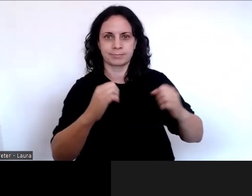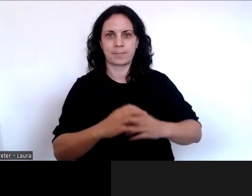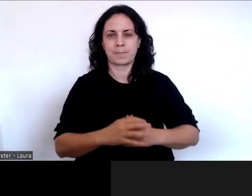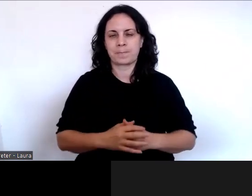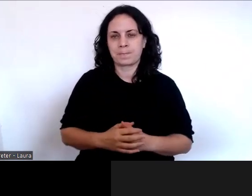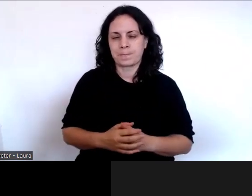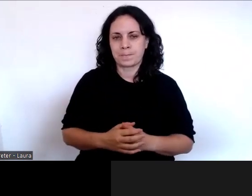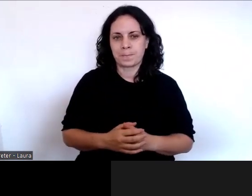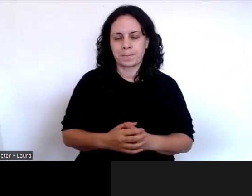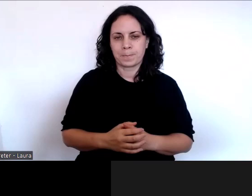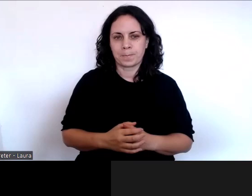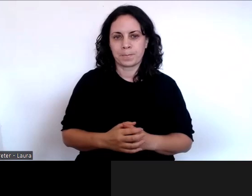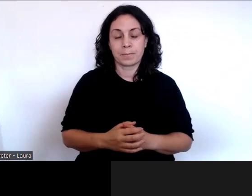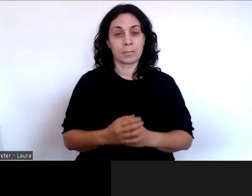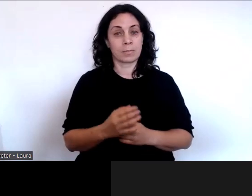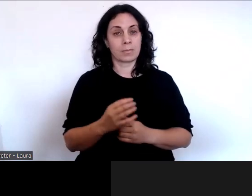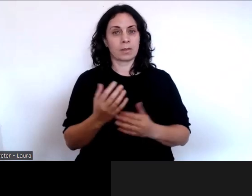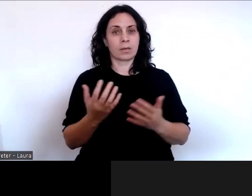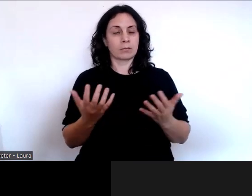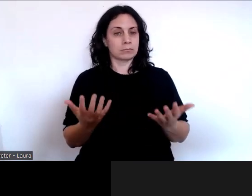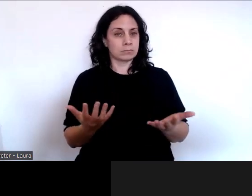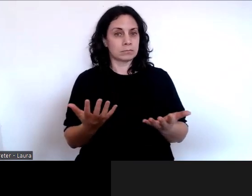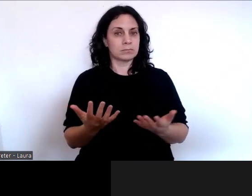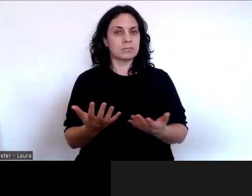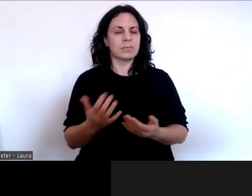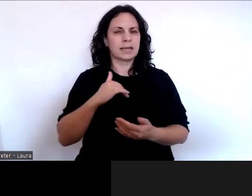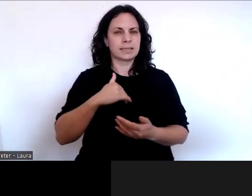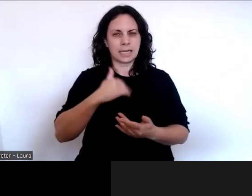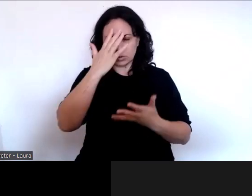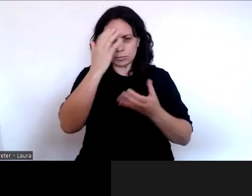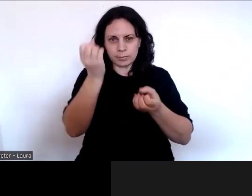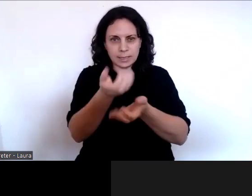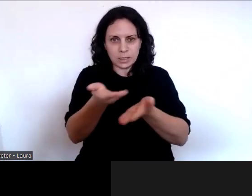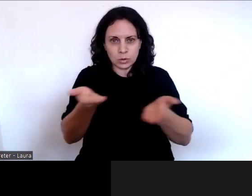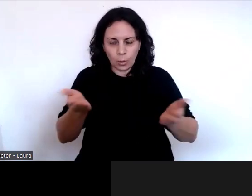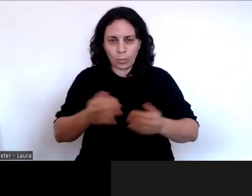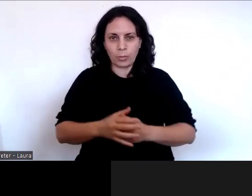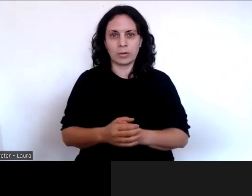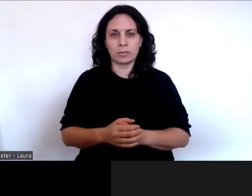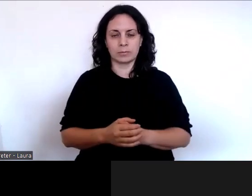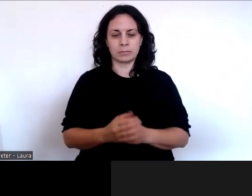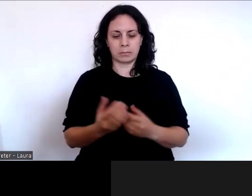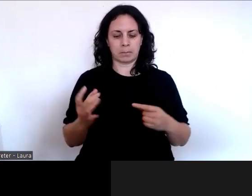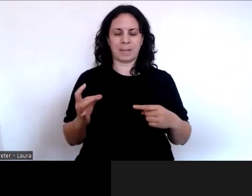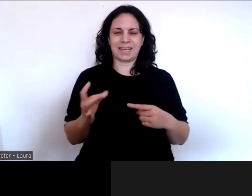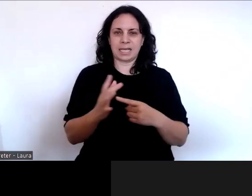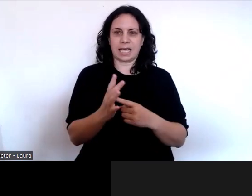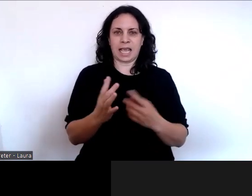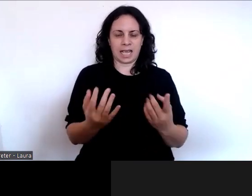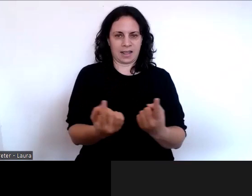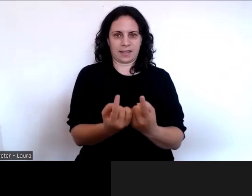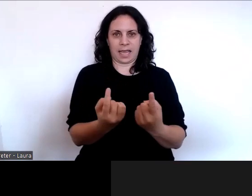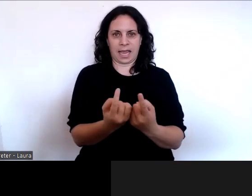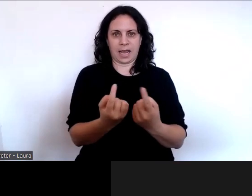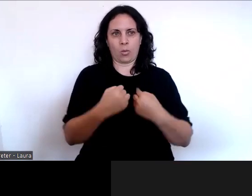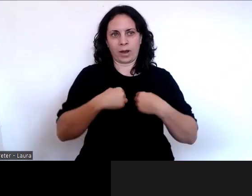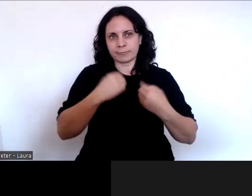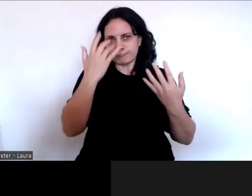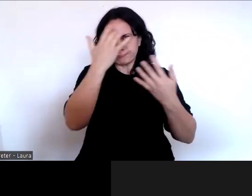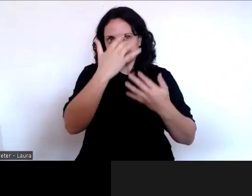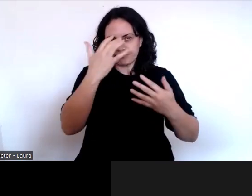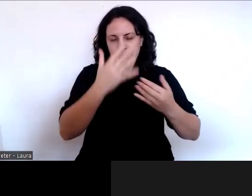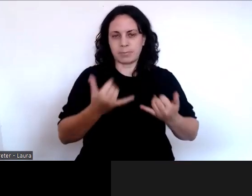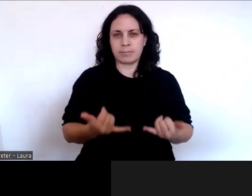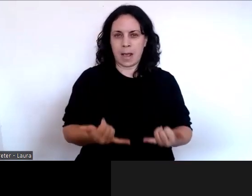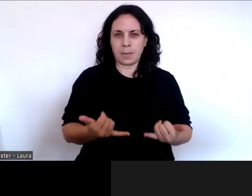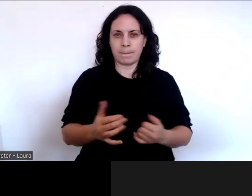we should emphasize is that a key thing that we are thinking about is how the law